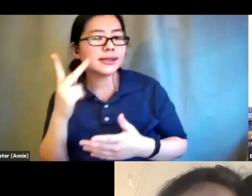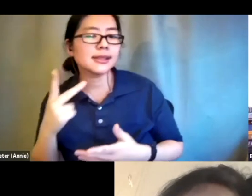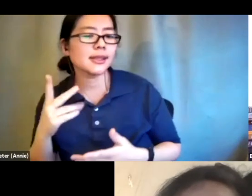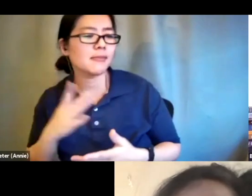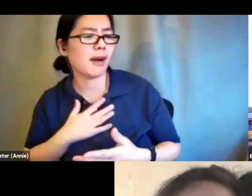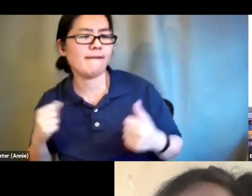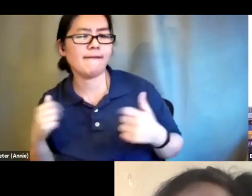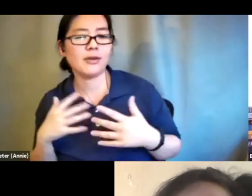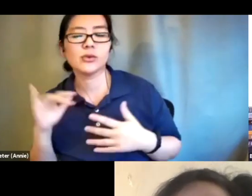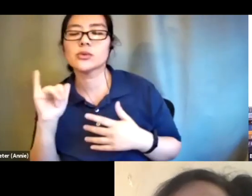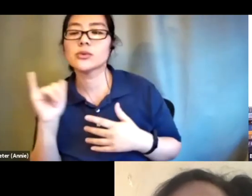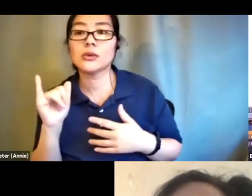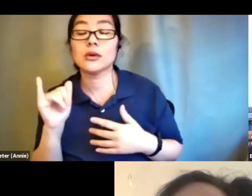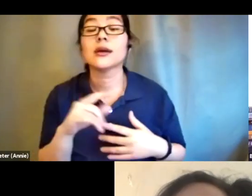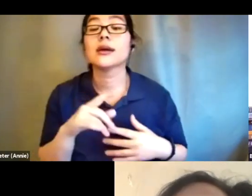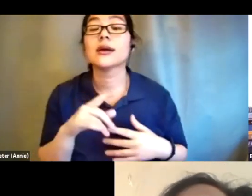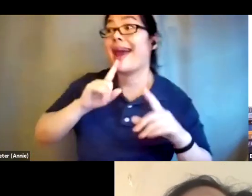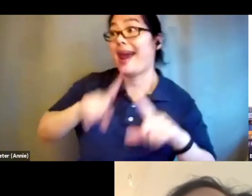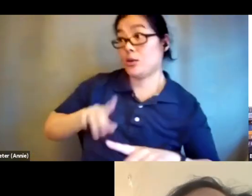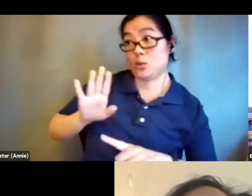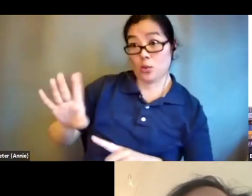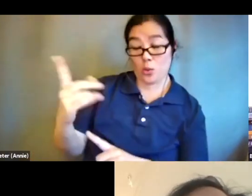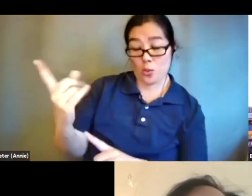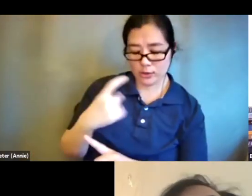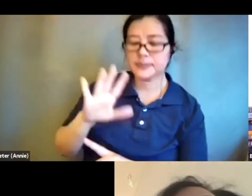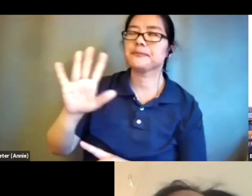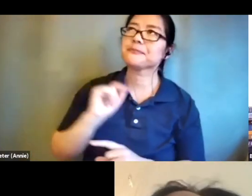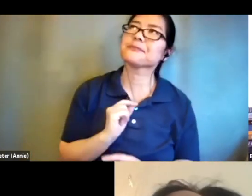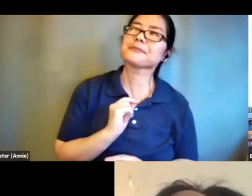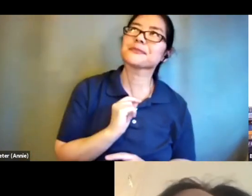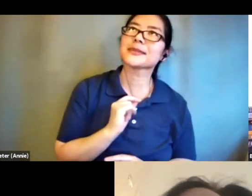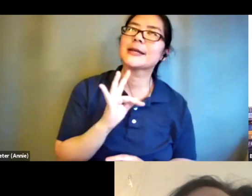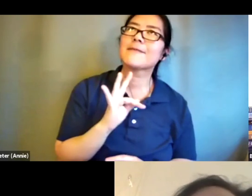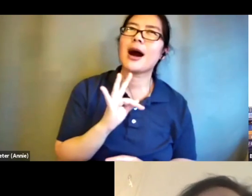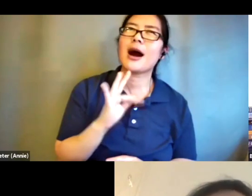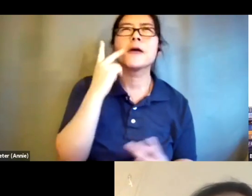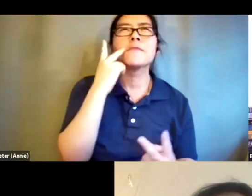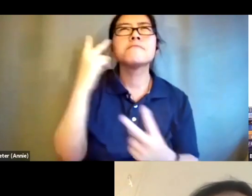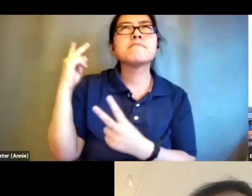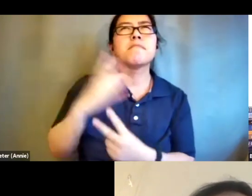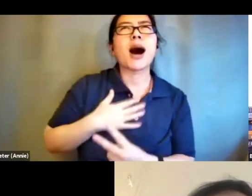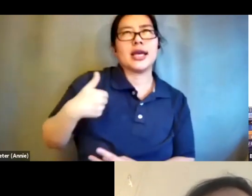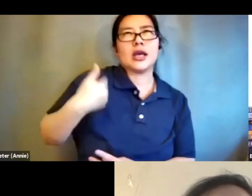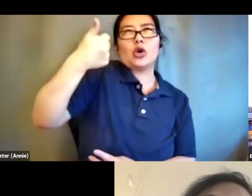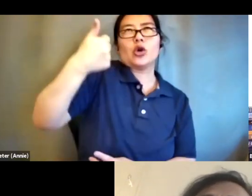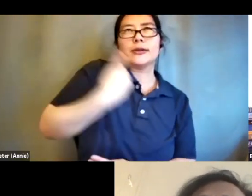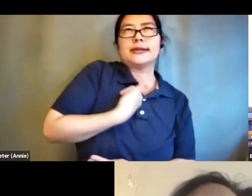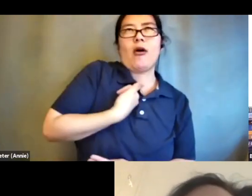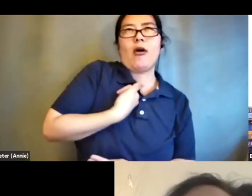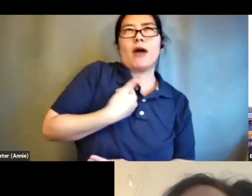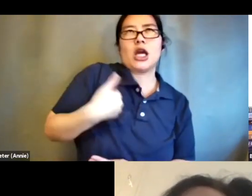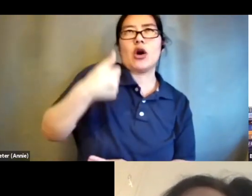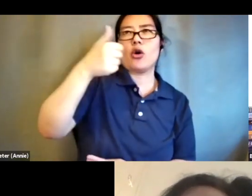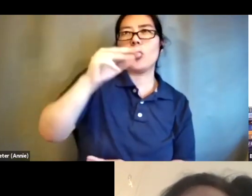to answer your question if i were to to speak to a young maria or actually to even the message to